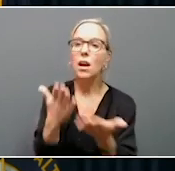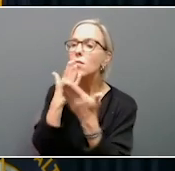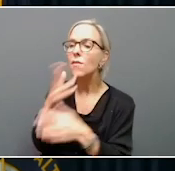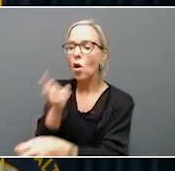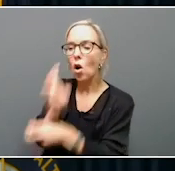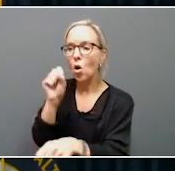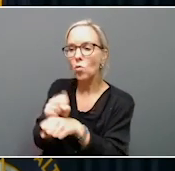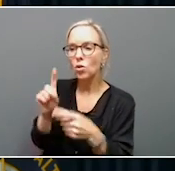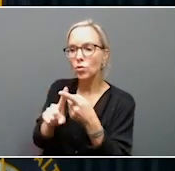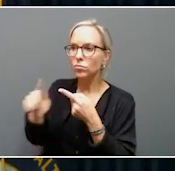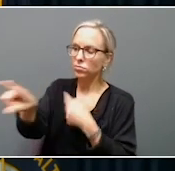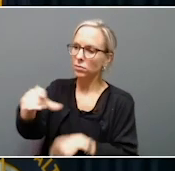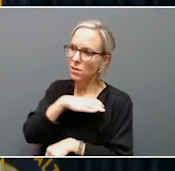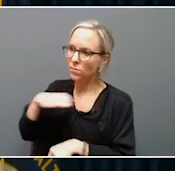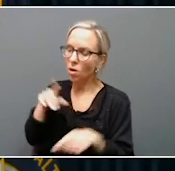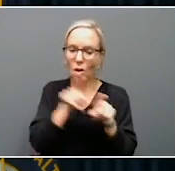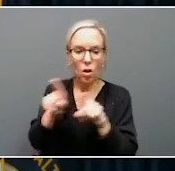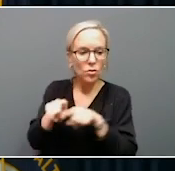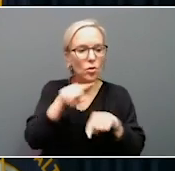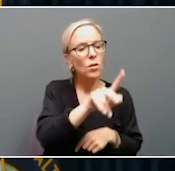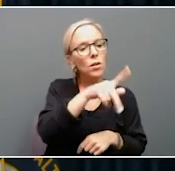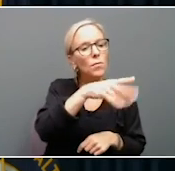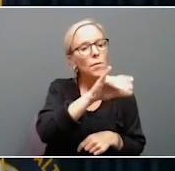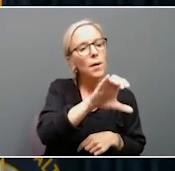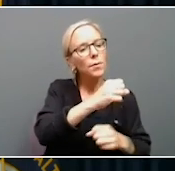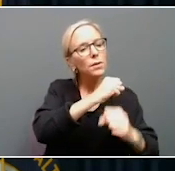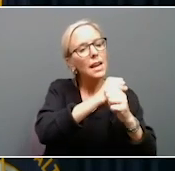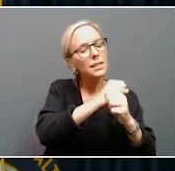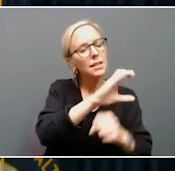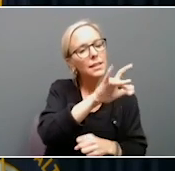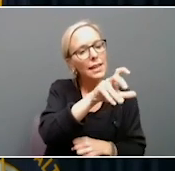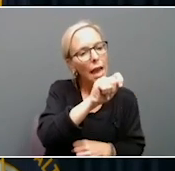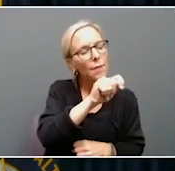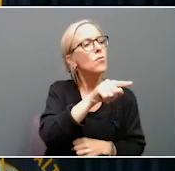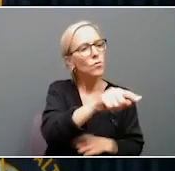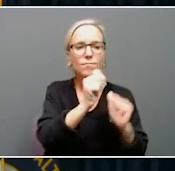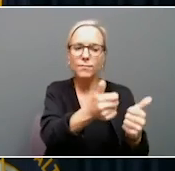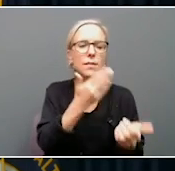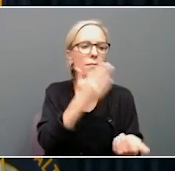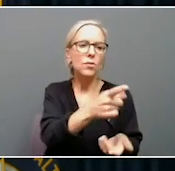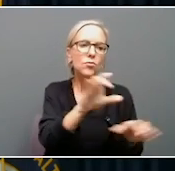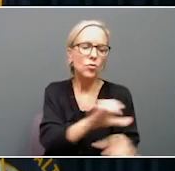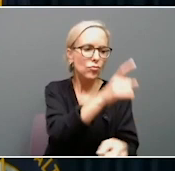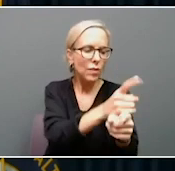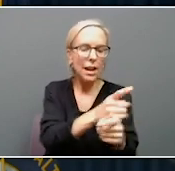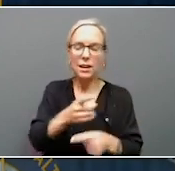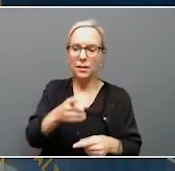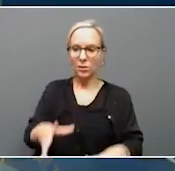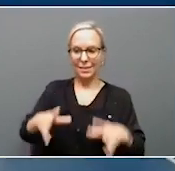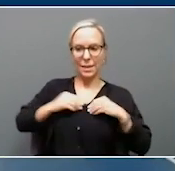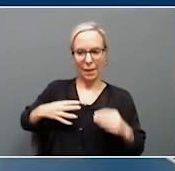as well as the public protection cabinet, and I believe they're getting it right. Now, the commission is accepting applications right now